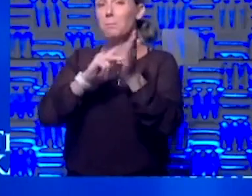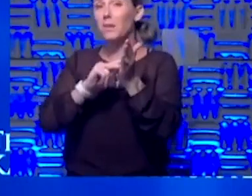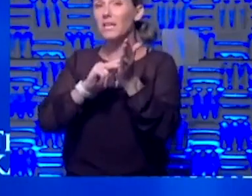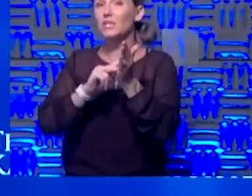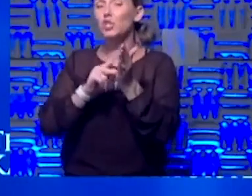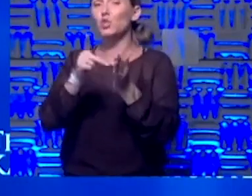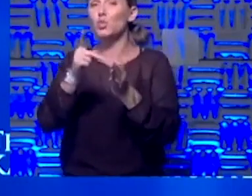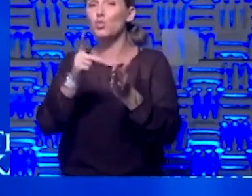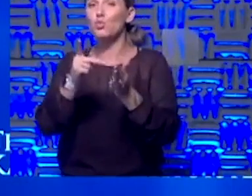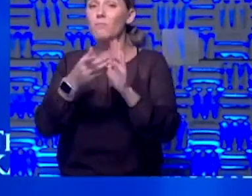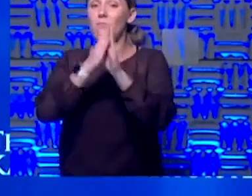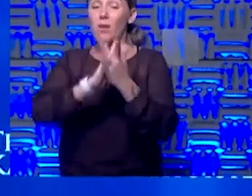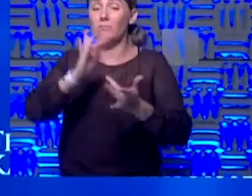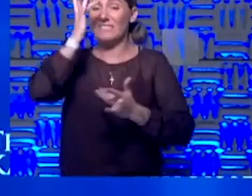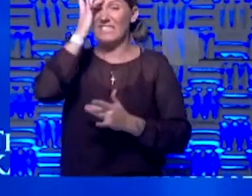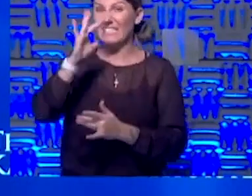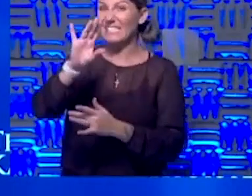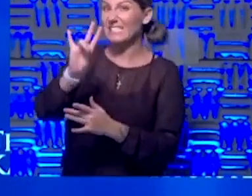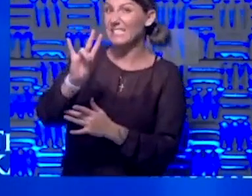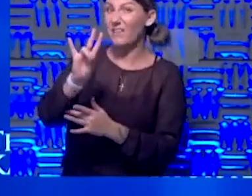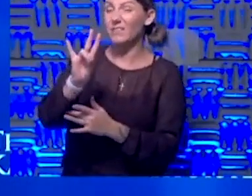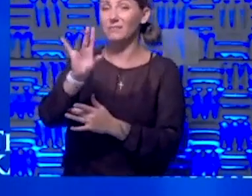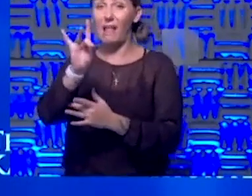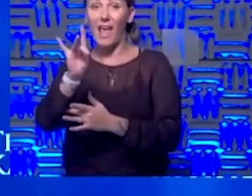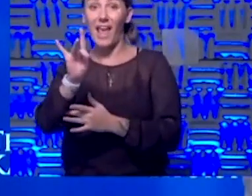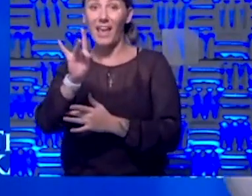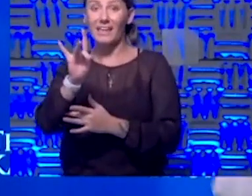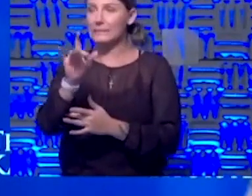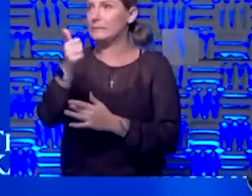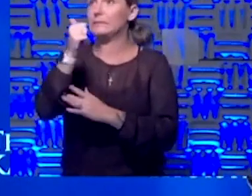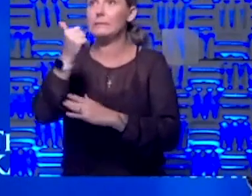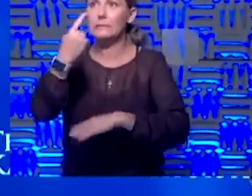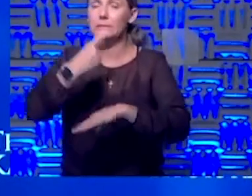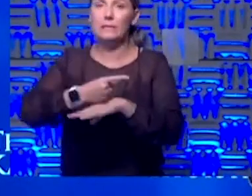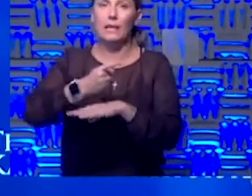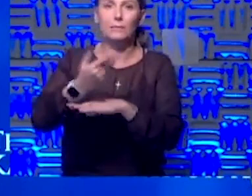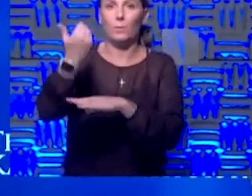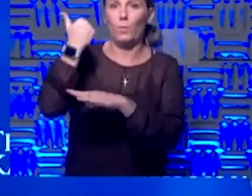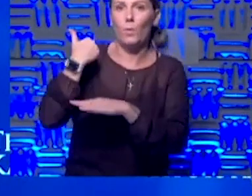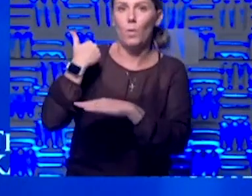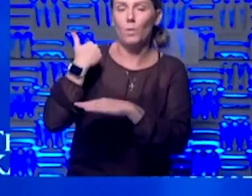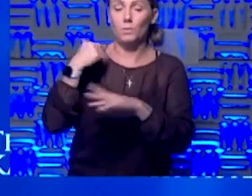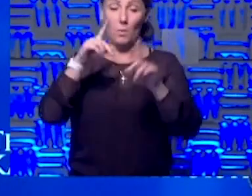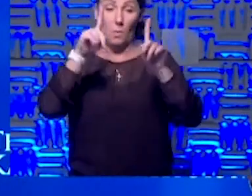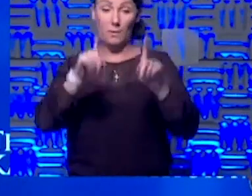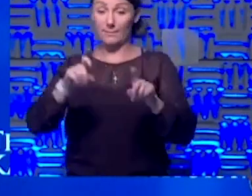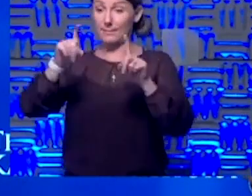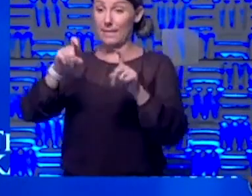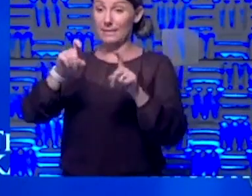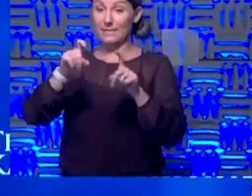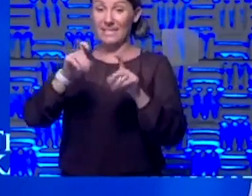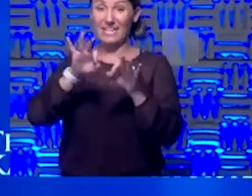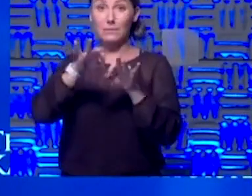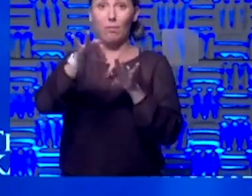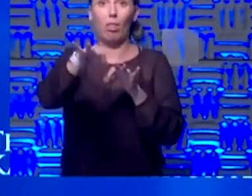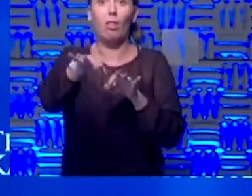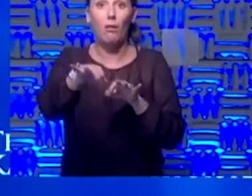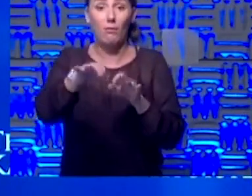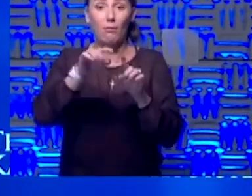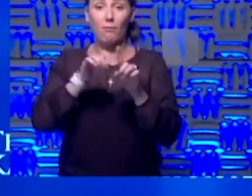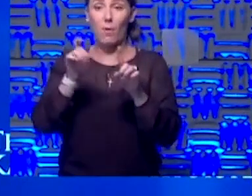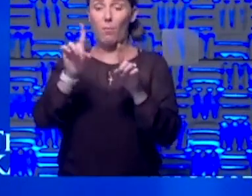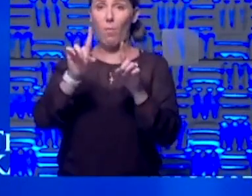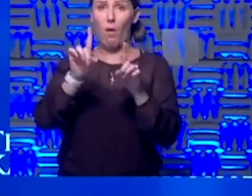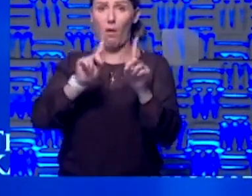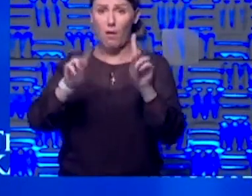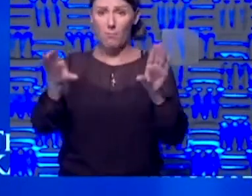to eight, 10 days ago. So the reality is testing is delayed from where you are in the population. So we may say one day,